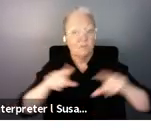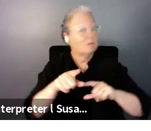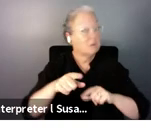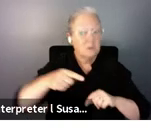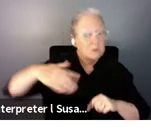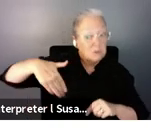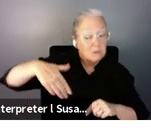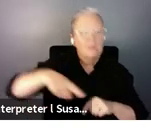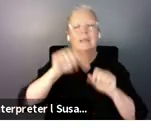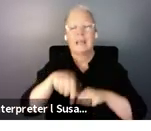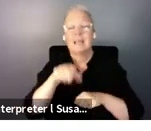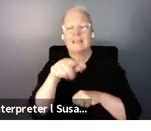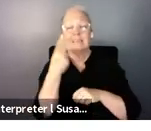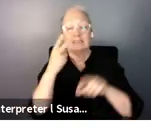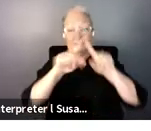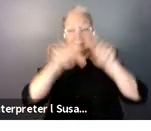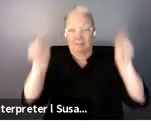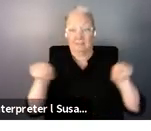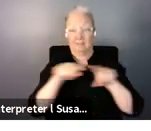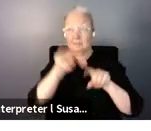and hit the pin button.